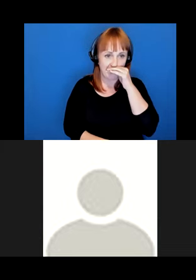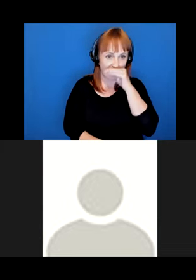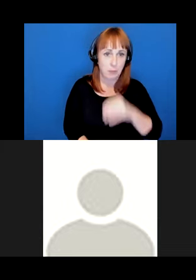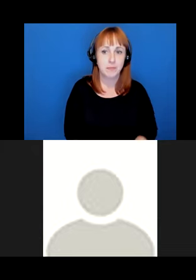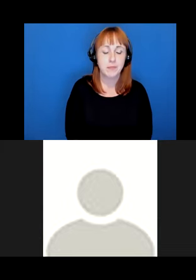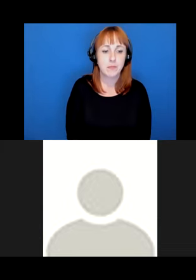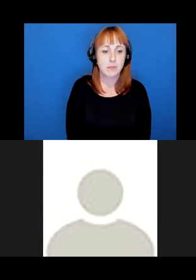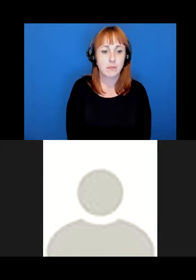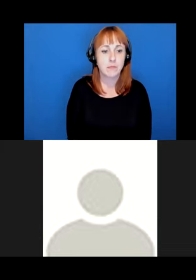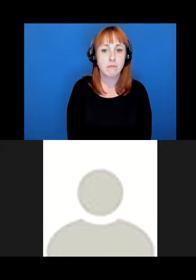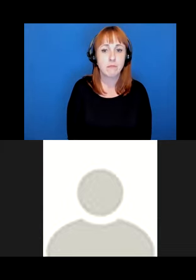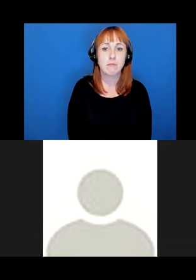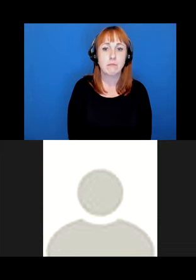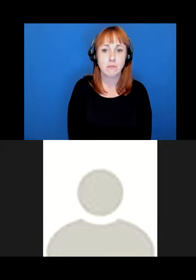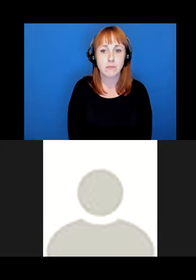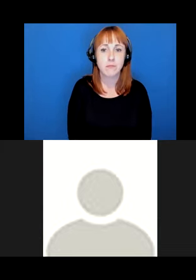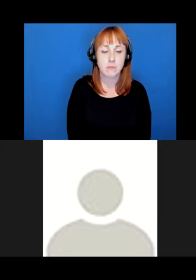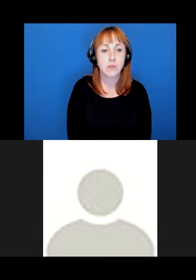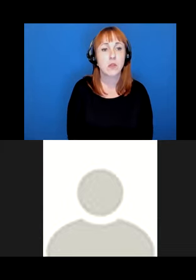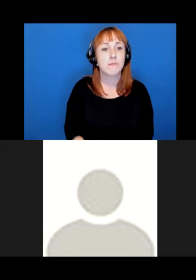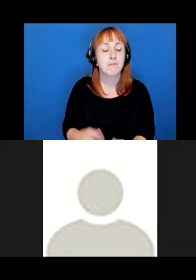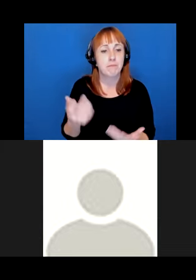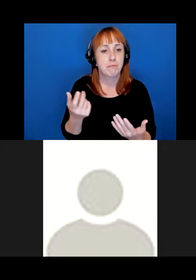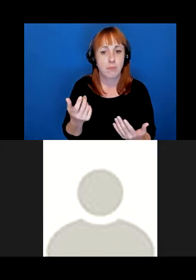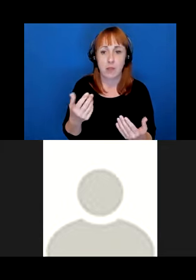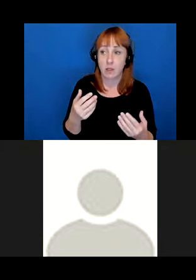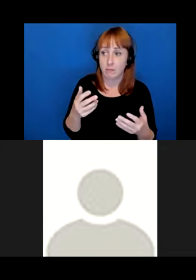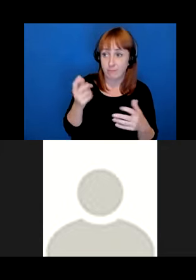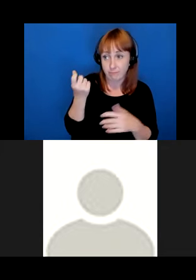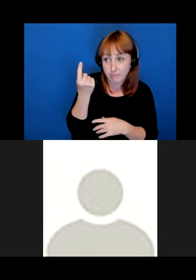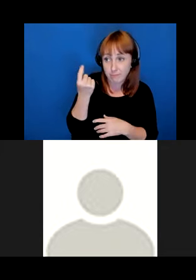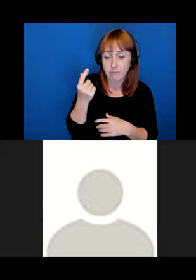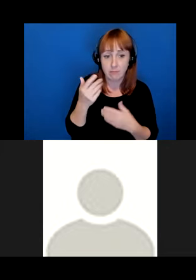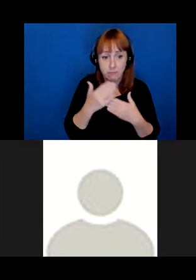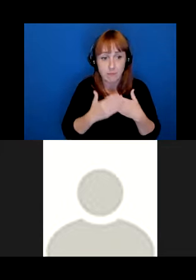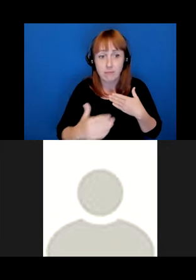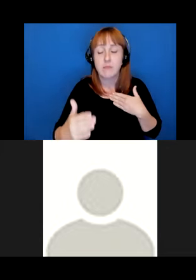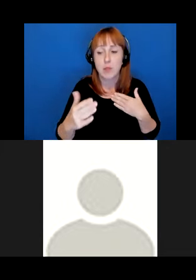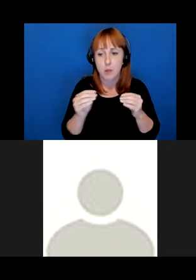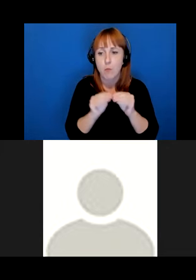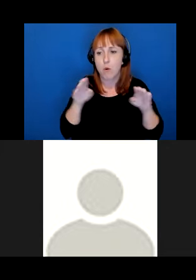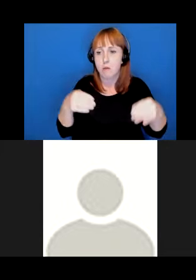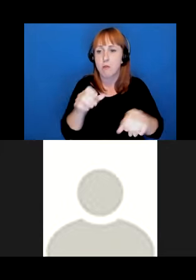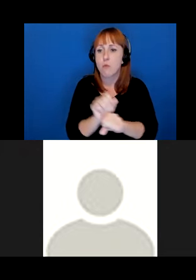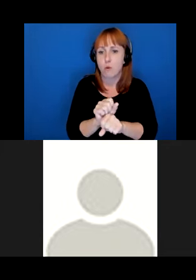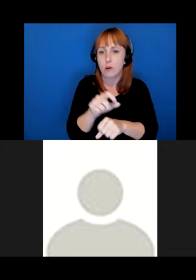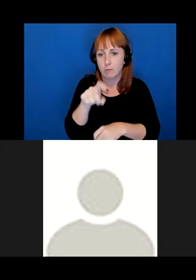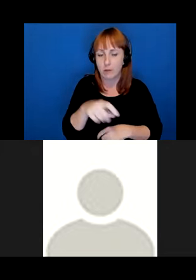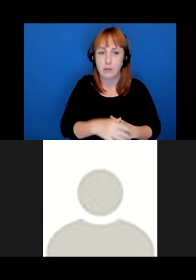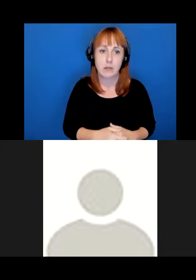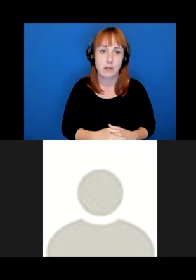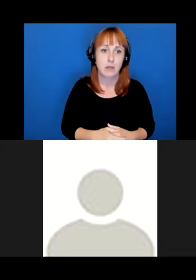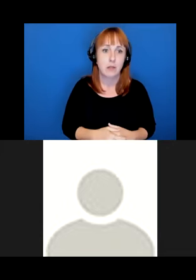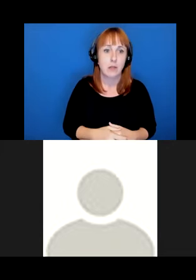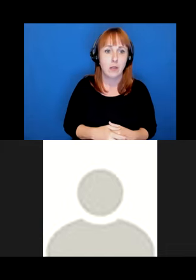Garut noted there's some work to be done here Western traditions tend to establish languages as objects